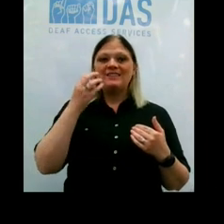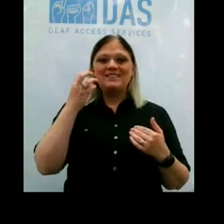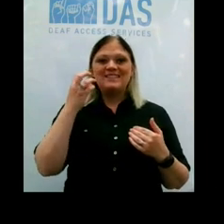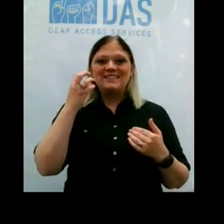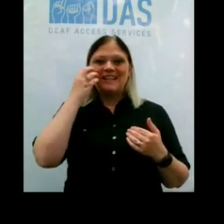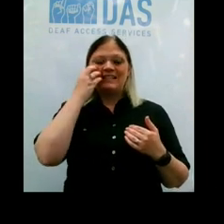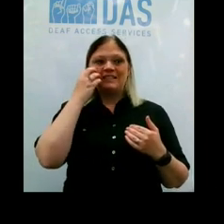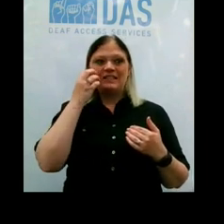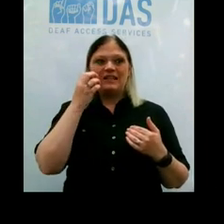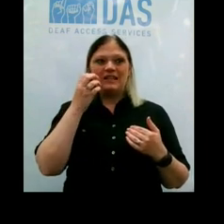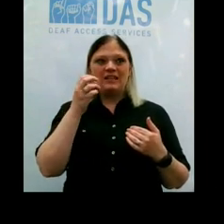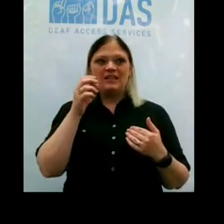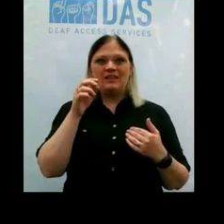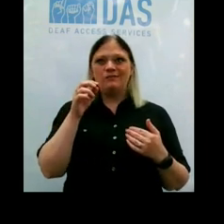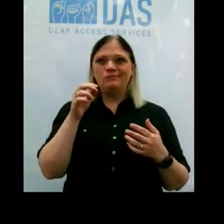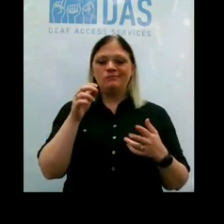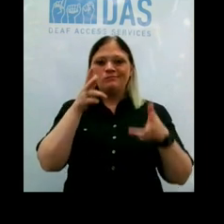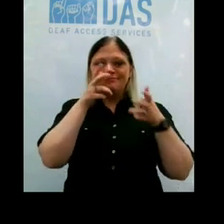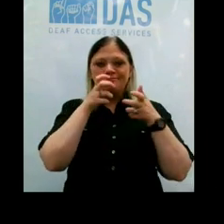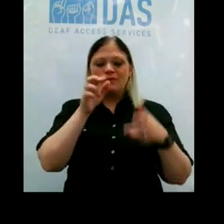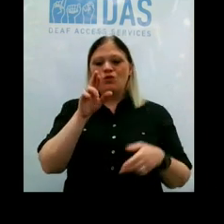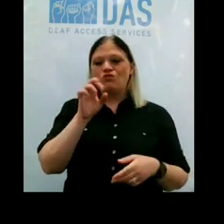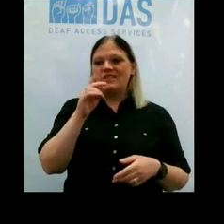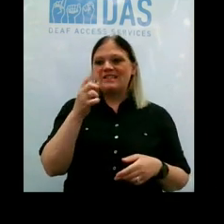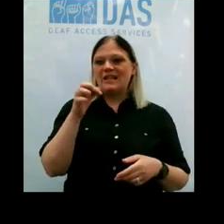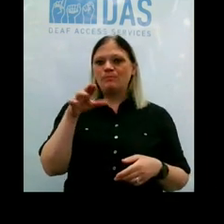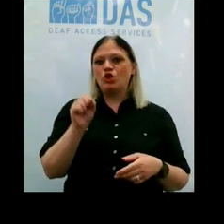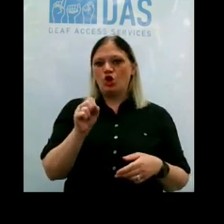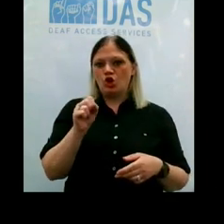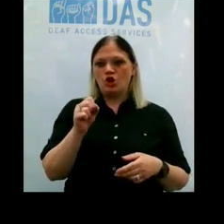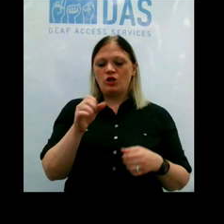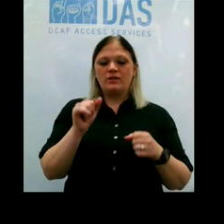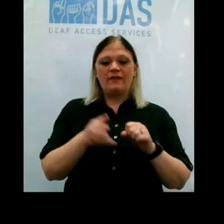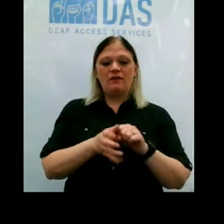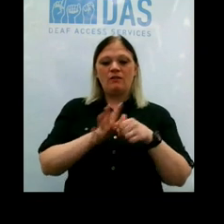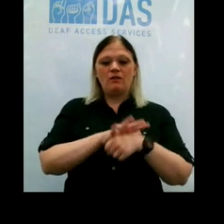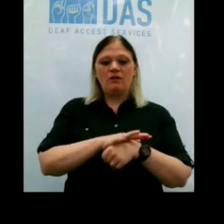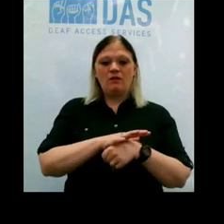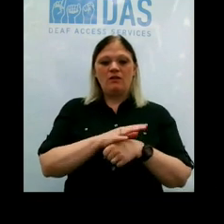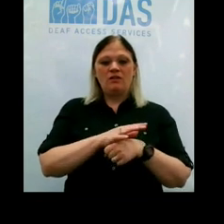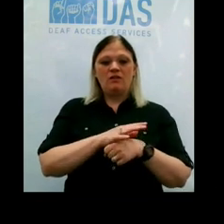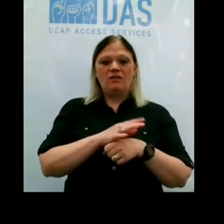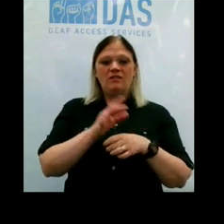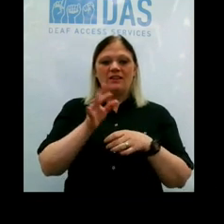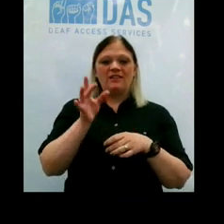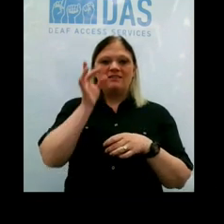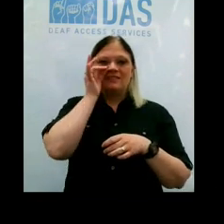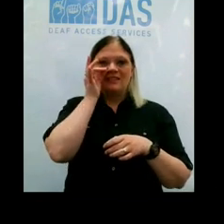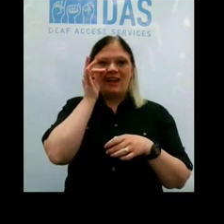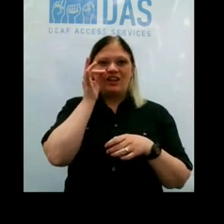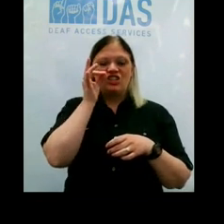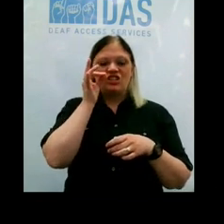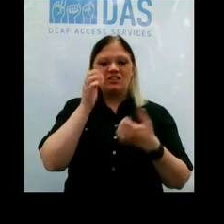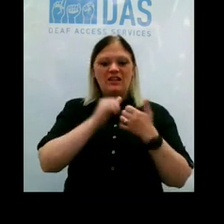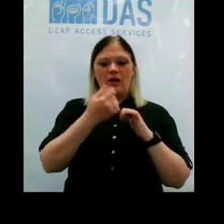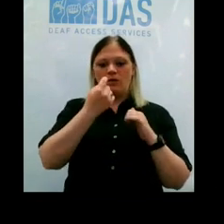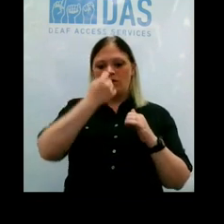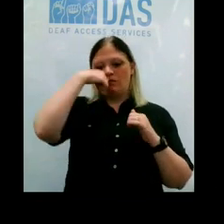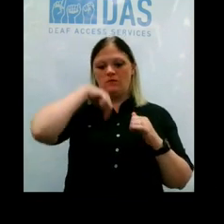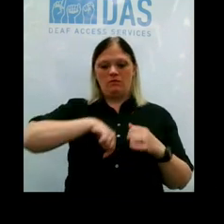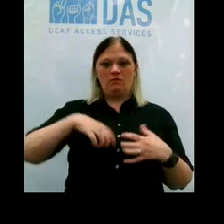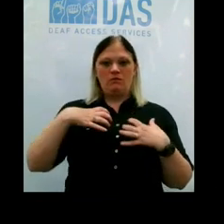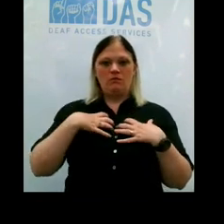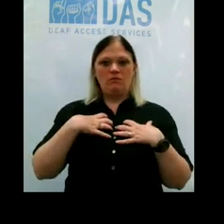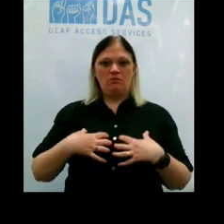of receptors that the COVID-19 virus binds to and how it enters into people's respiratory systems.